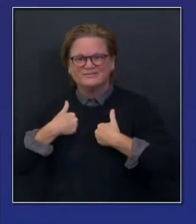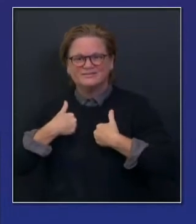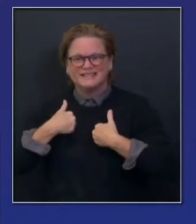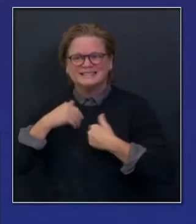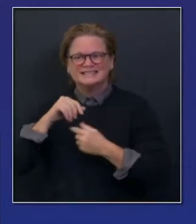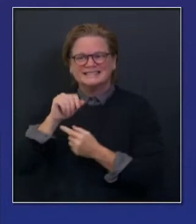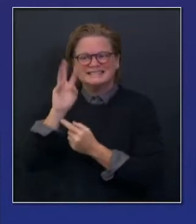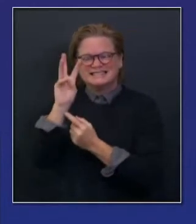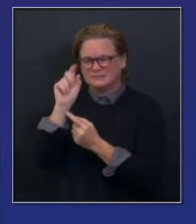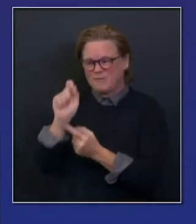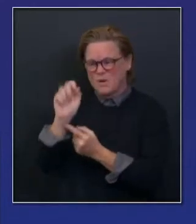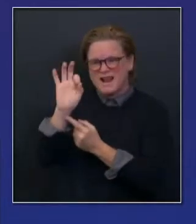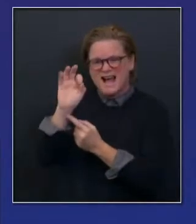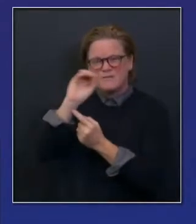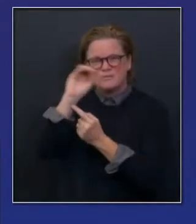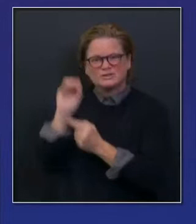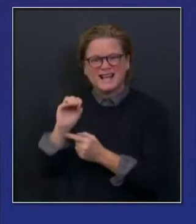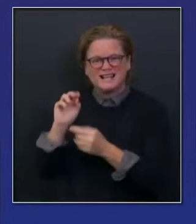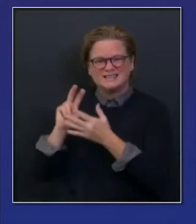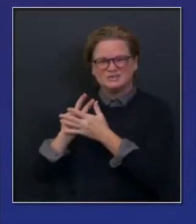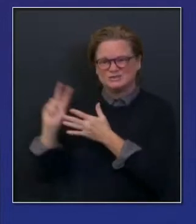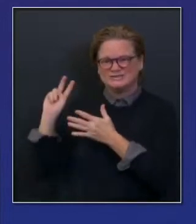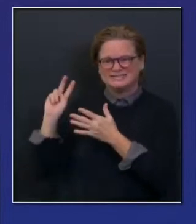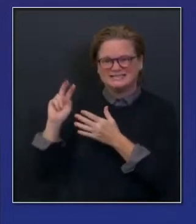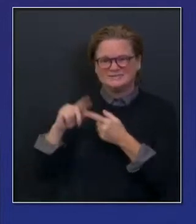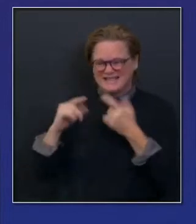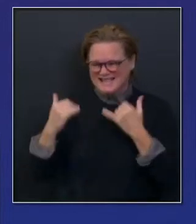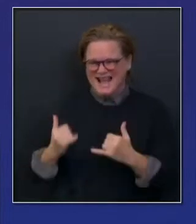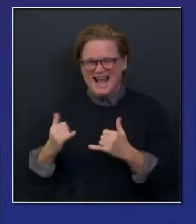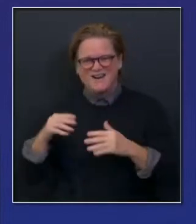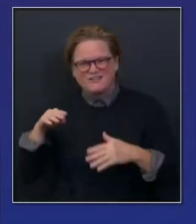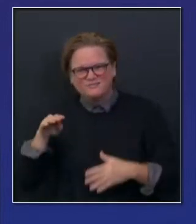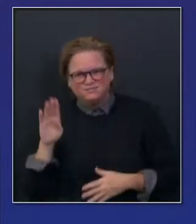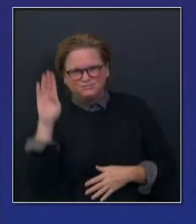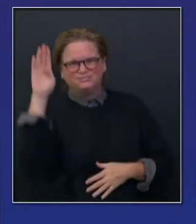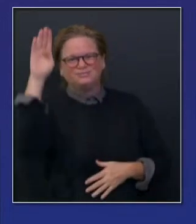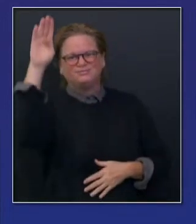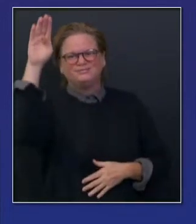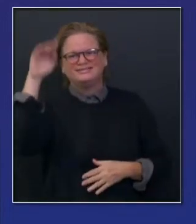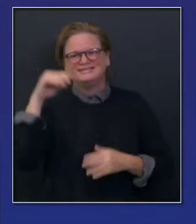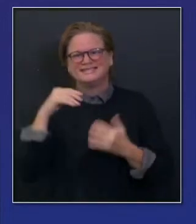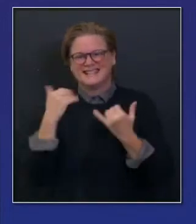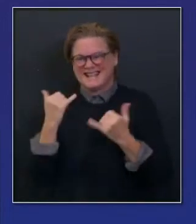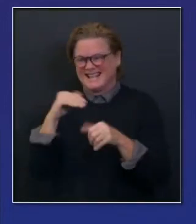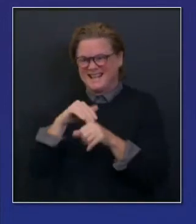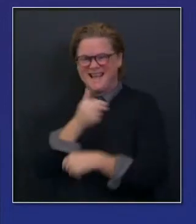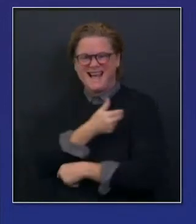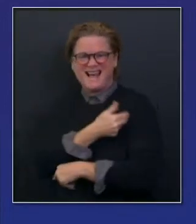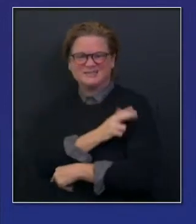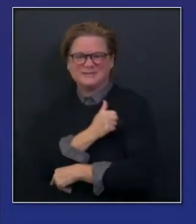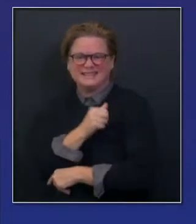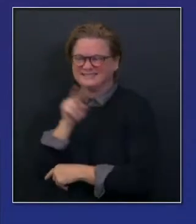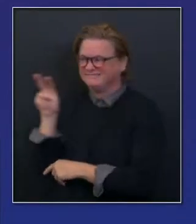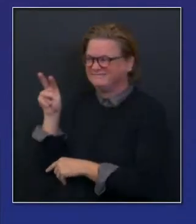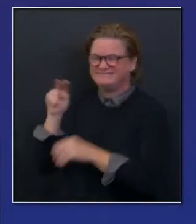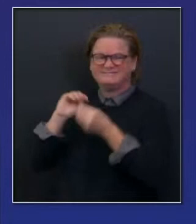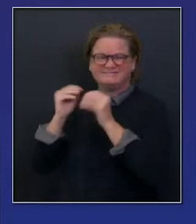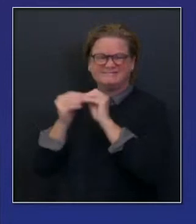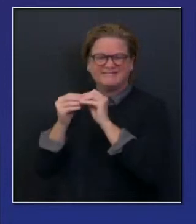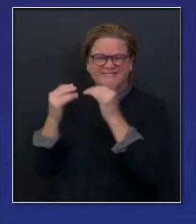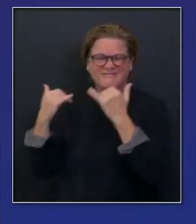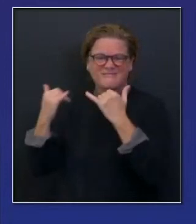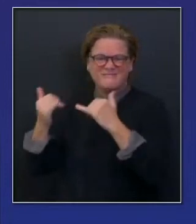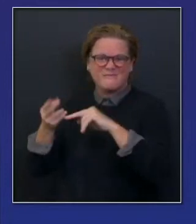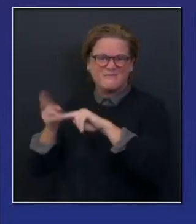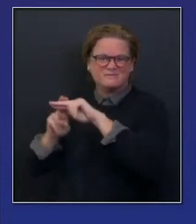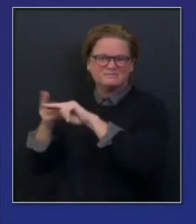represented in our hospitalizations, 68 percent increase in the growth of total number of patients in our health care delivery system